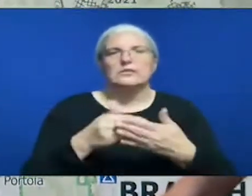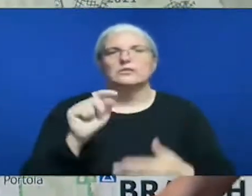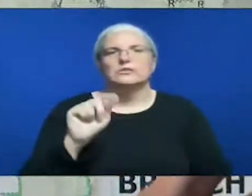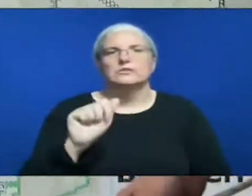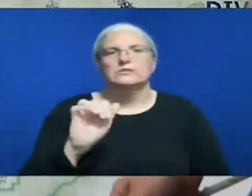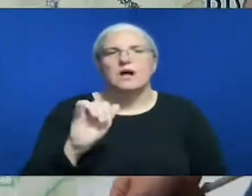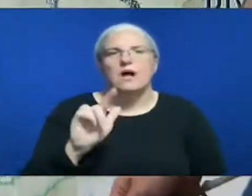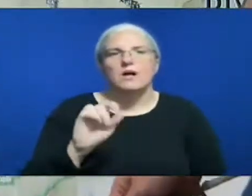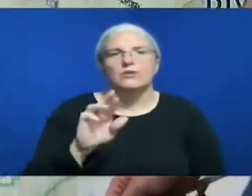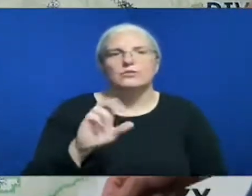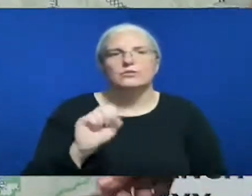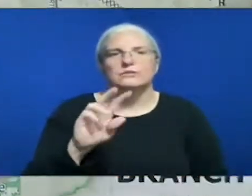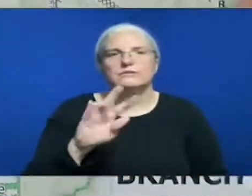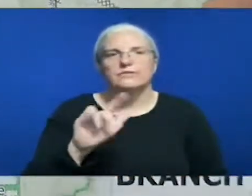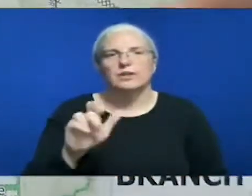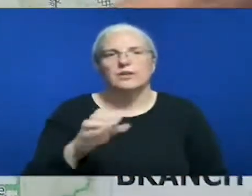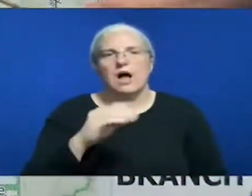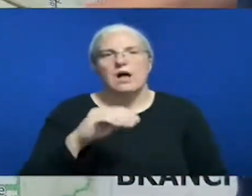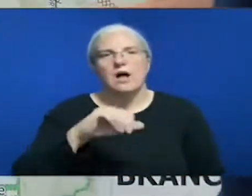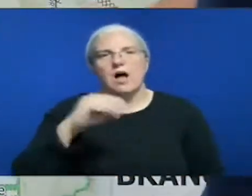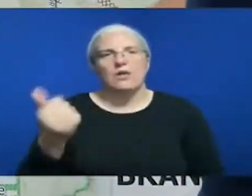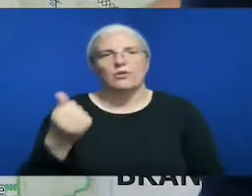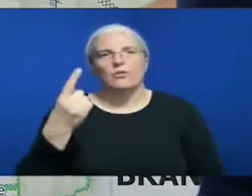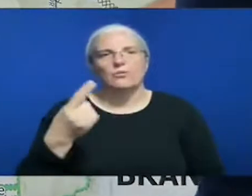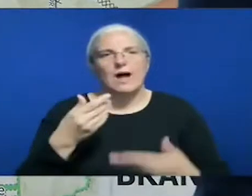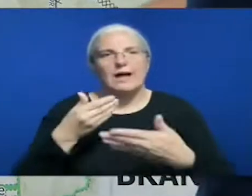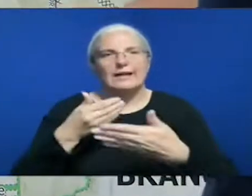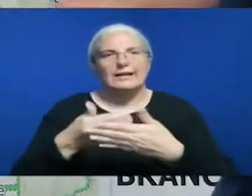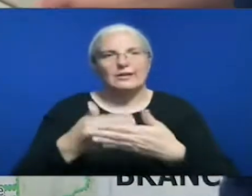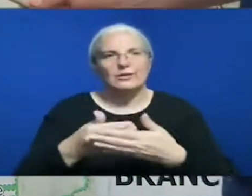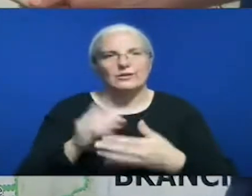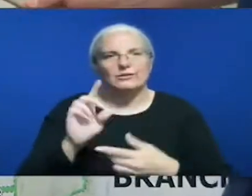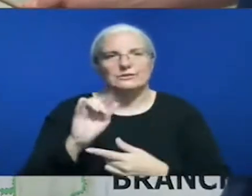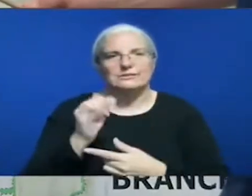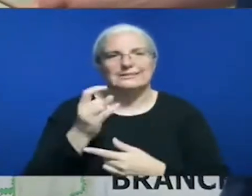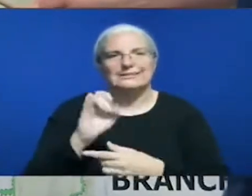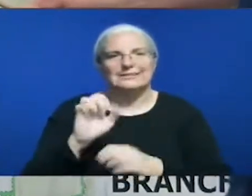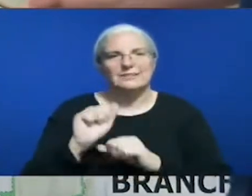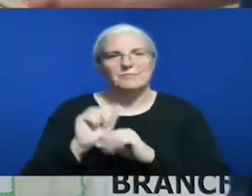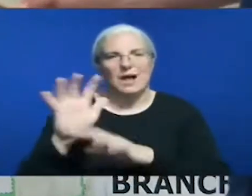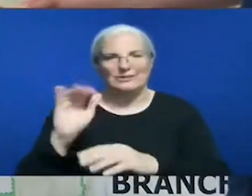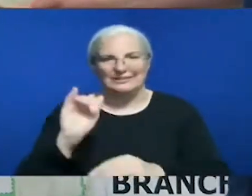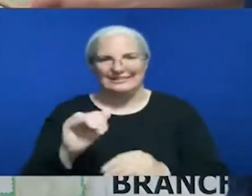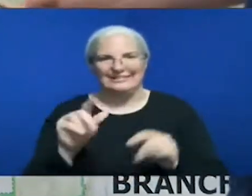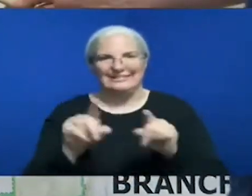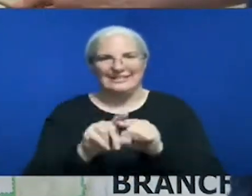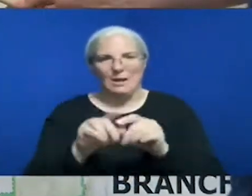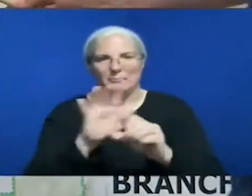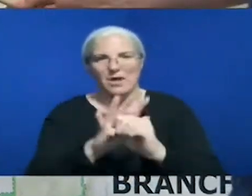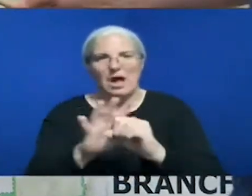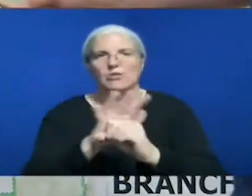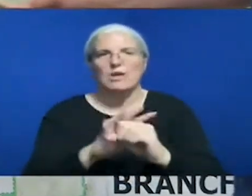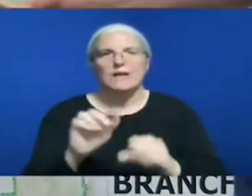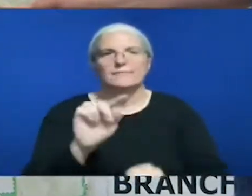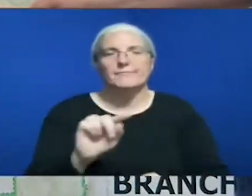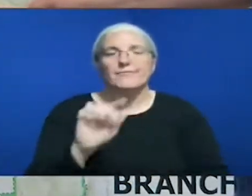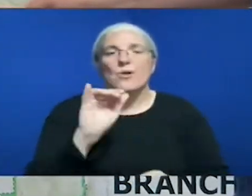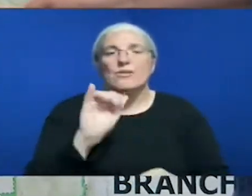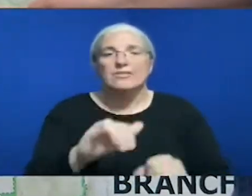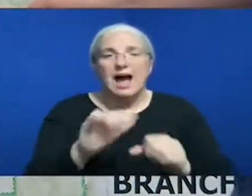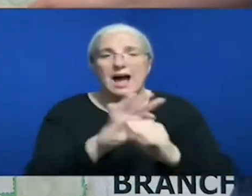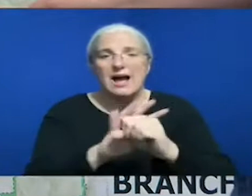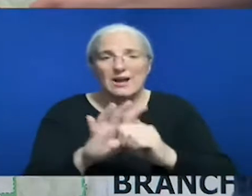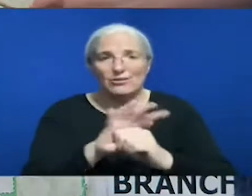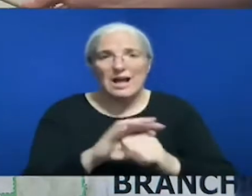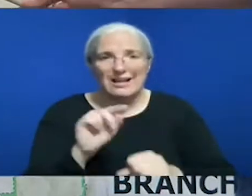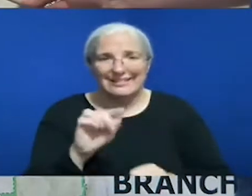Mountain and I'll get to that here shortly but starting with the piece of line here over by Taylorsville and